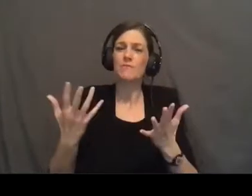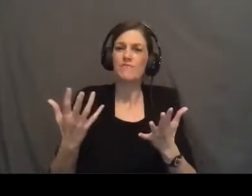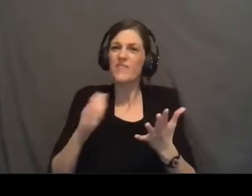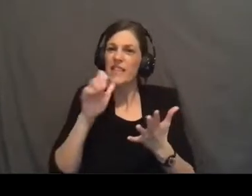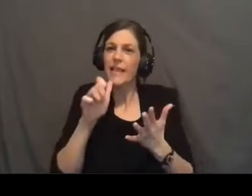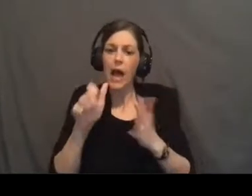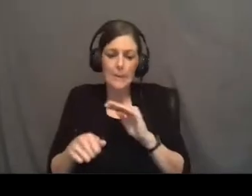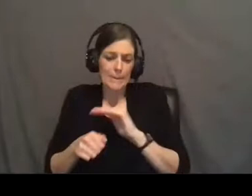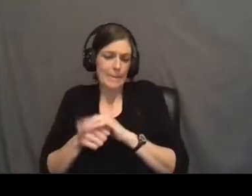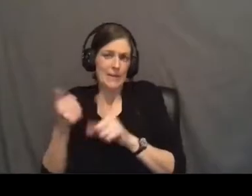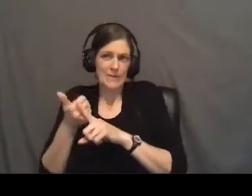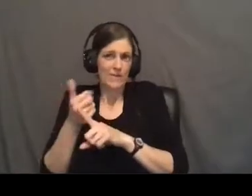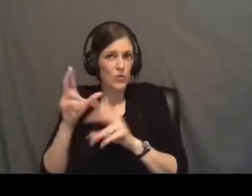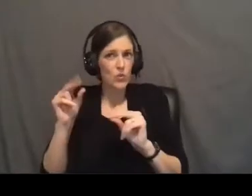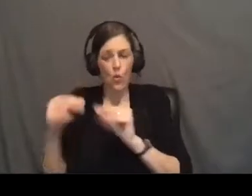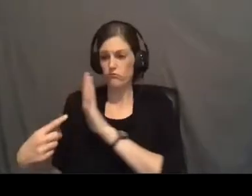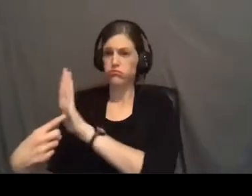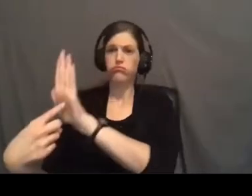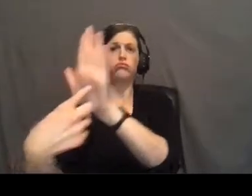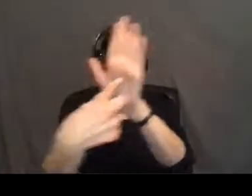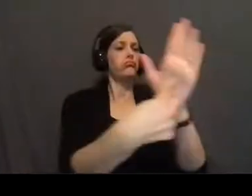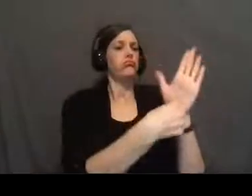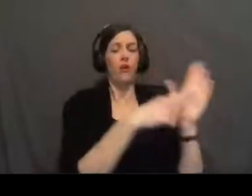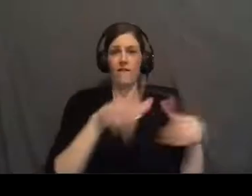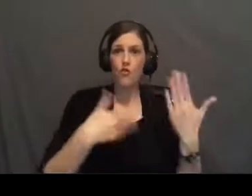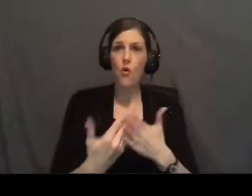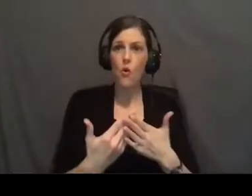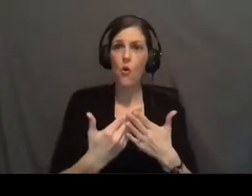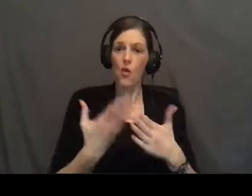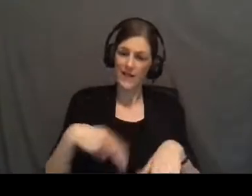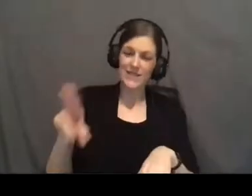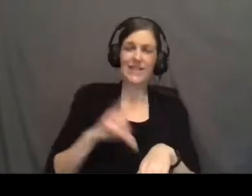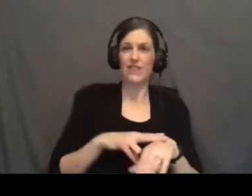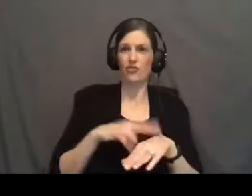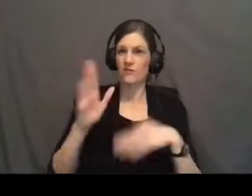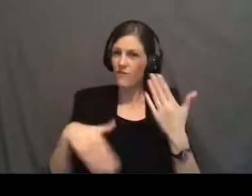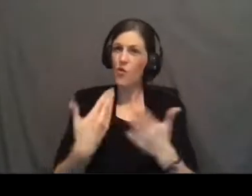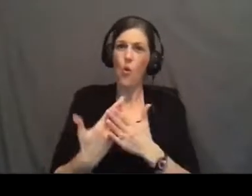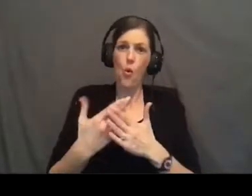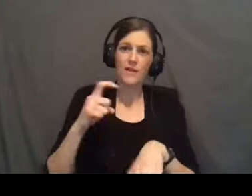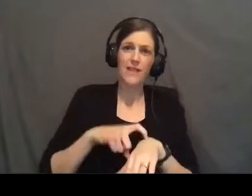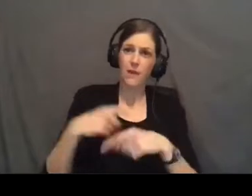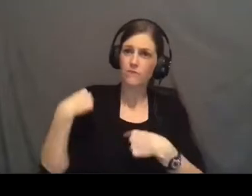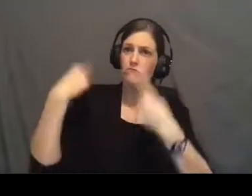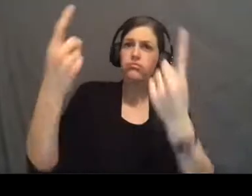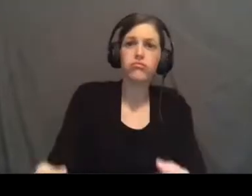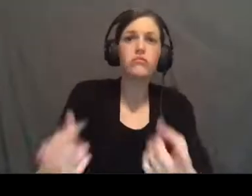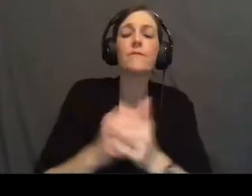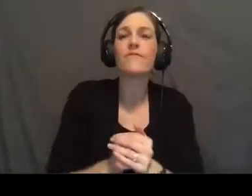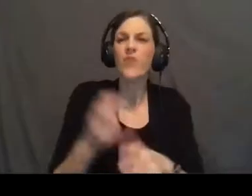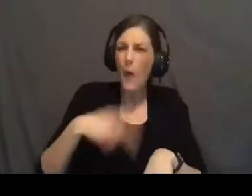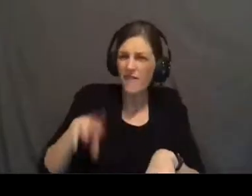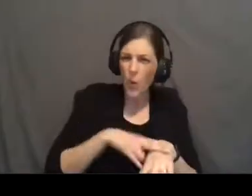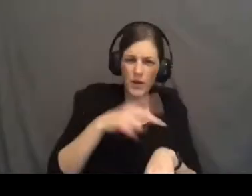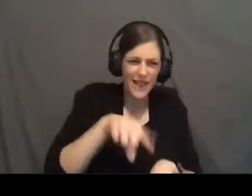conceal Himself. He would be on display for all nations for all time. So of course they were